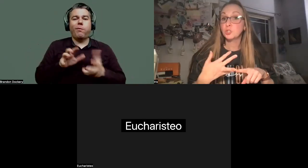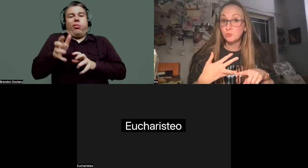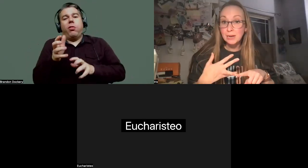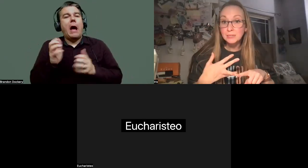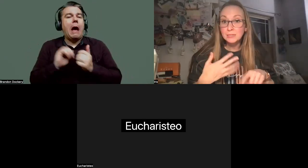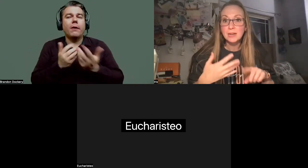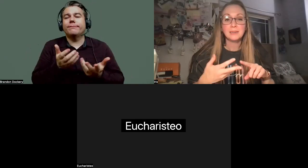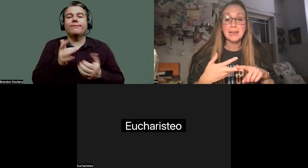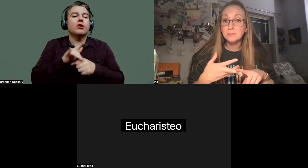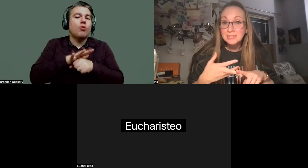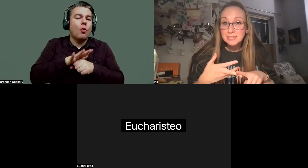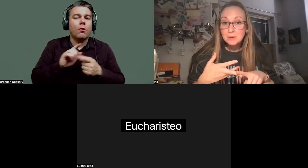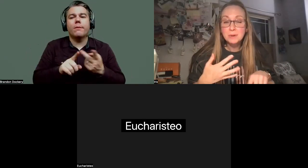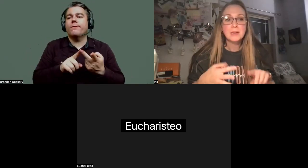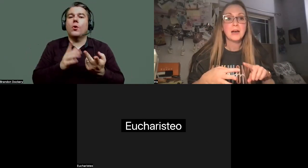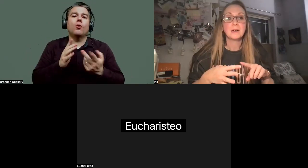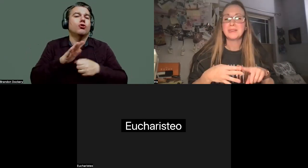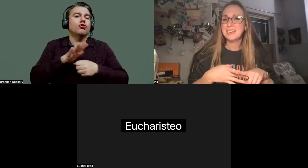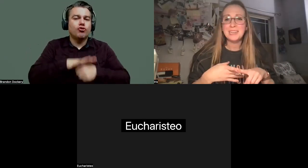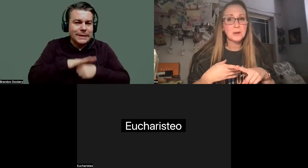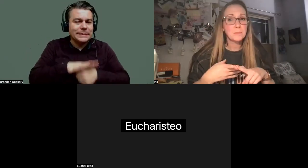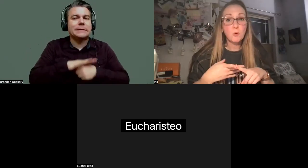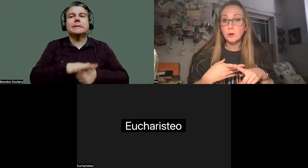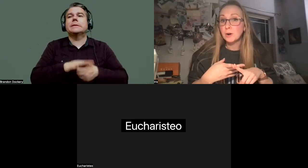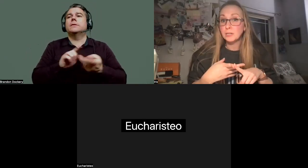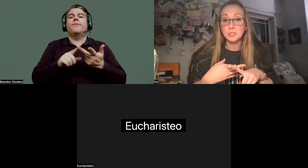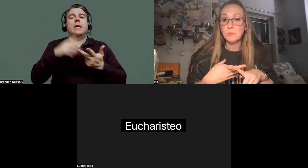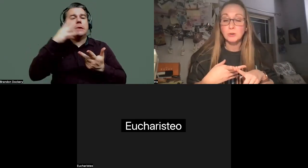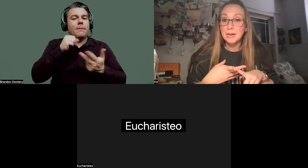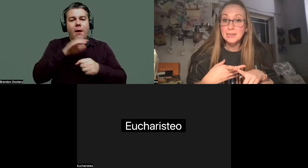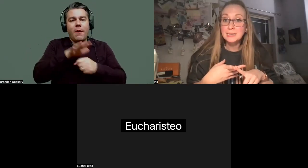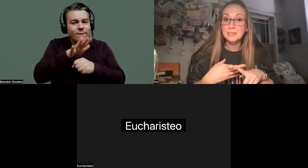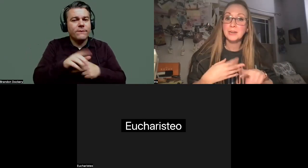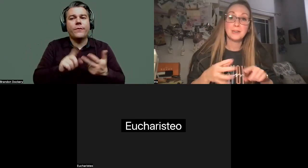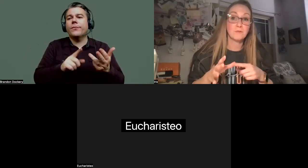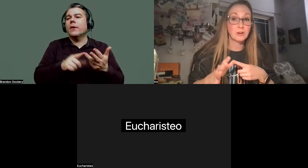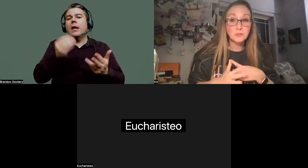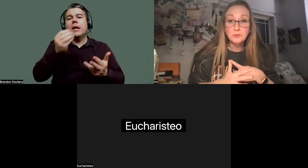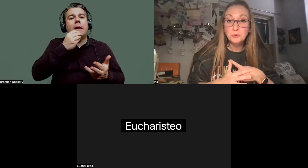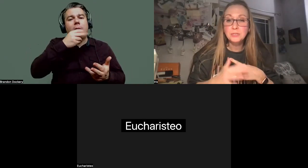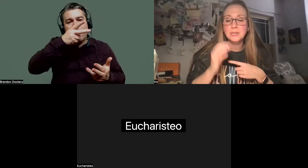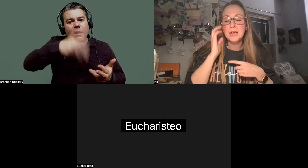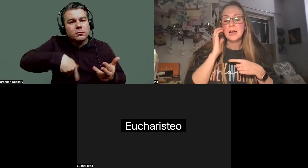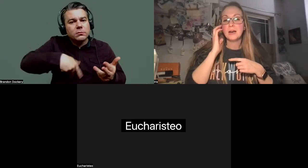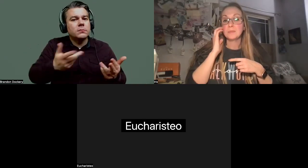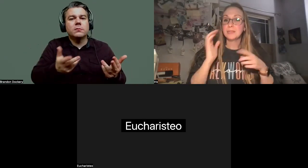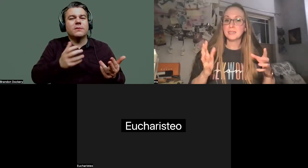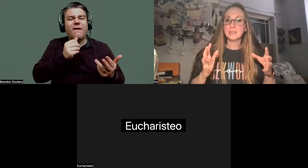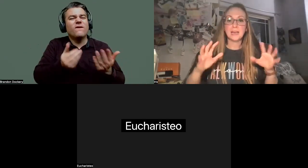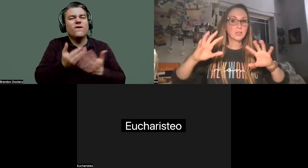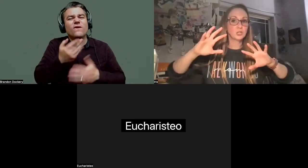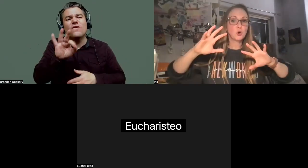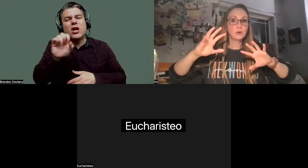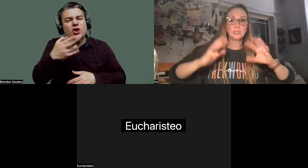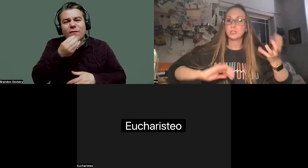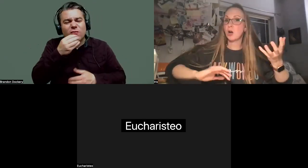um, stress, lack of sleep, um, eating poor, uh, just a poor diet, not eating fresh foods, um, things